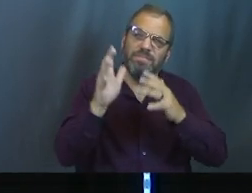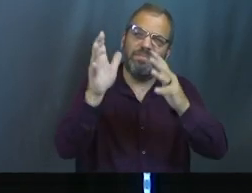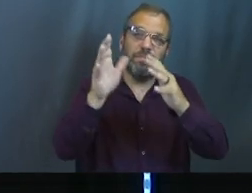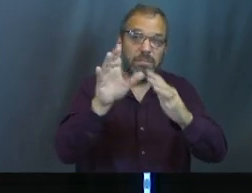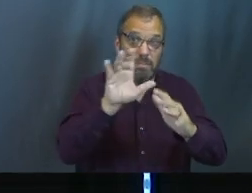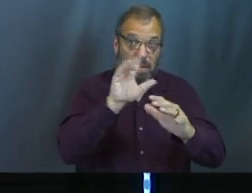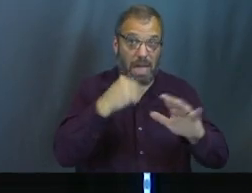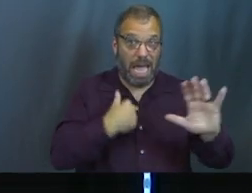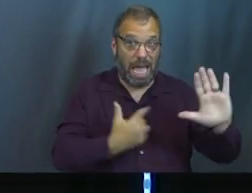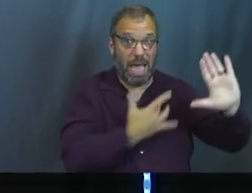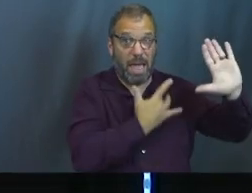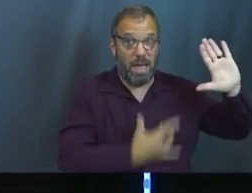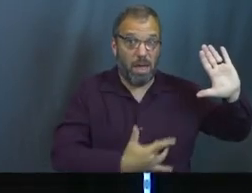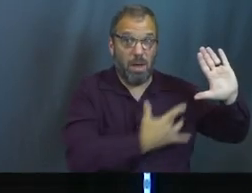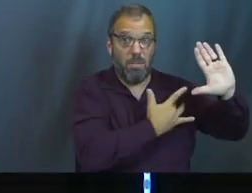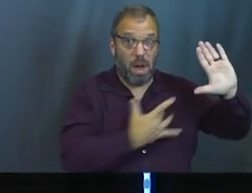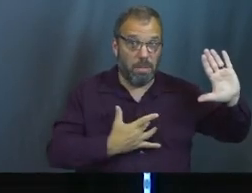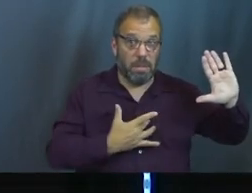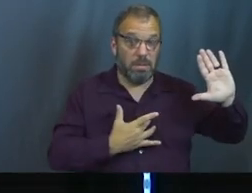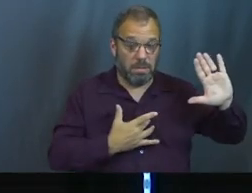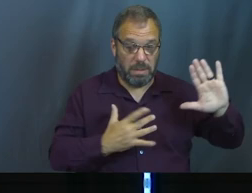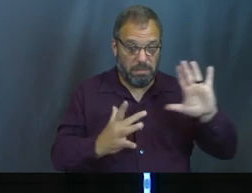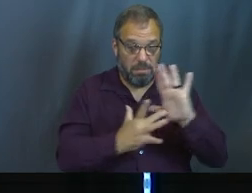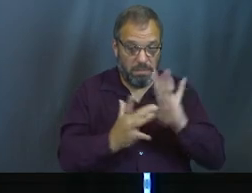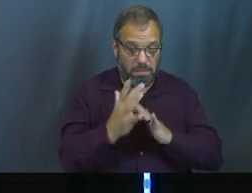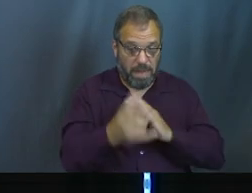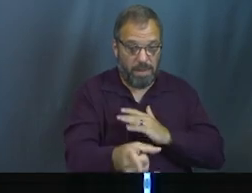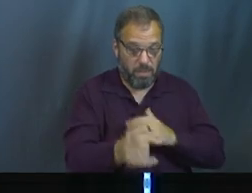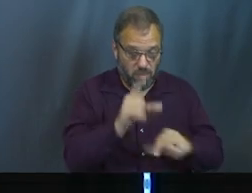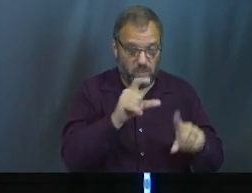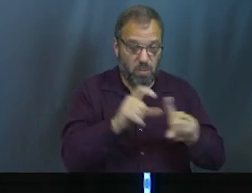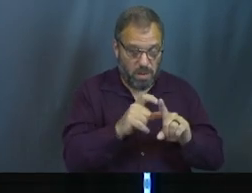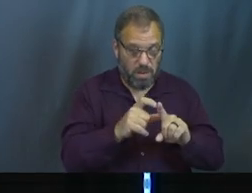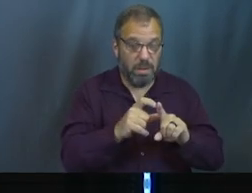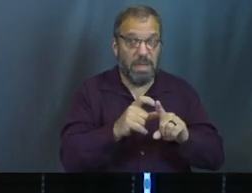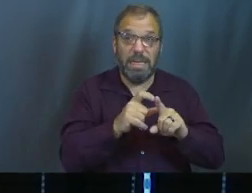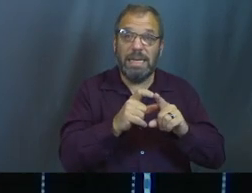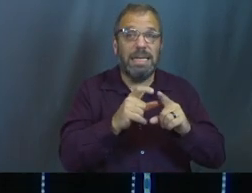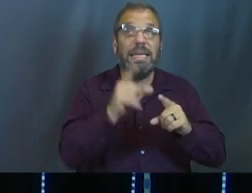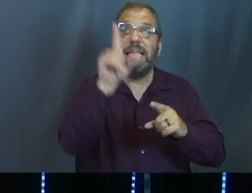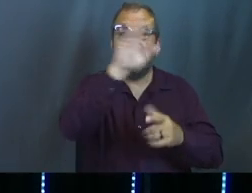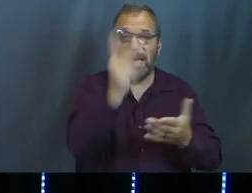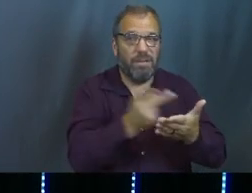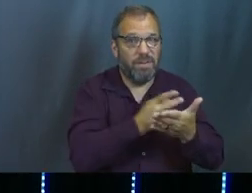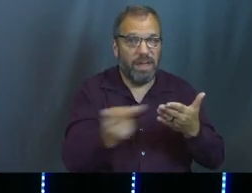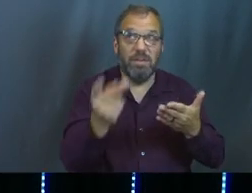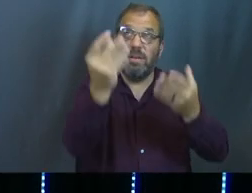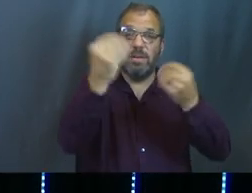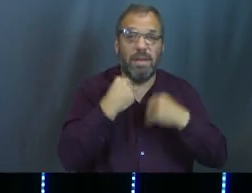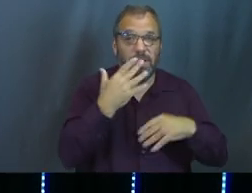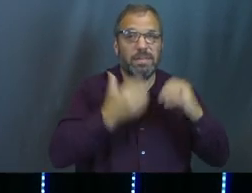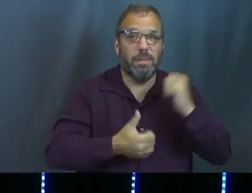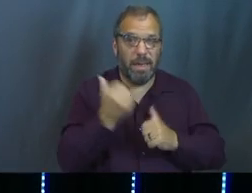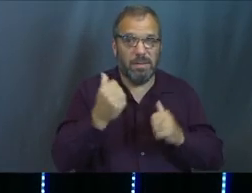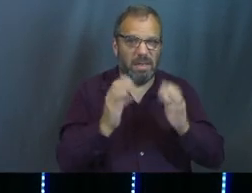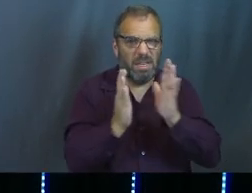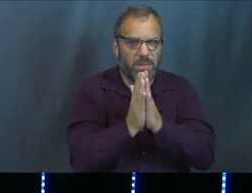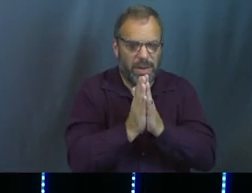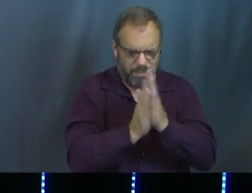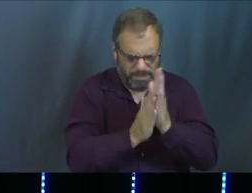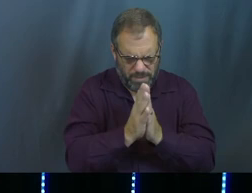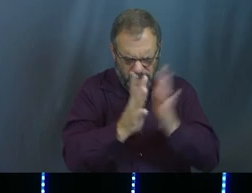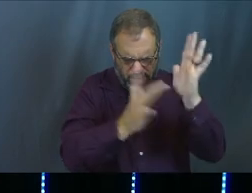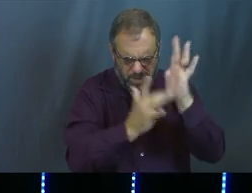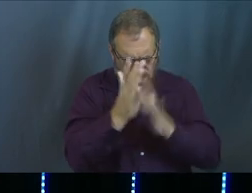And I promise you his oath, right? His word. He'll never let us down. He will always give us what's best. Can we pray together?